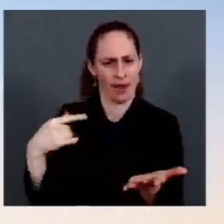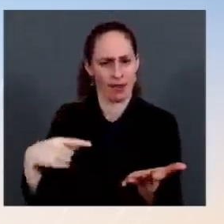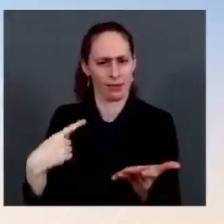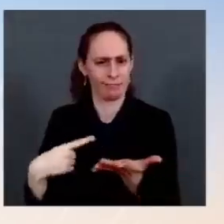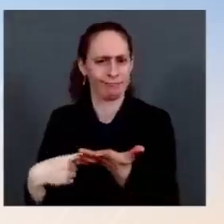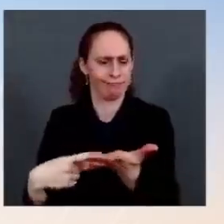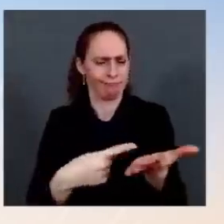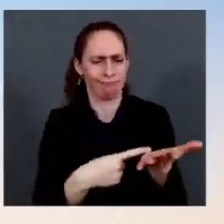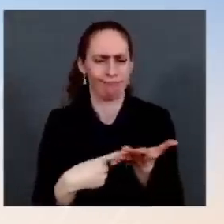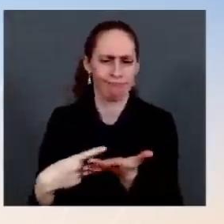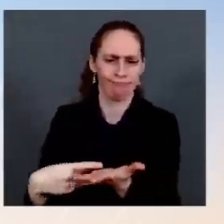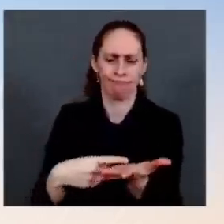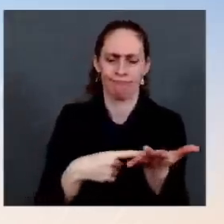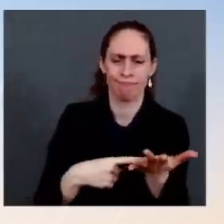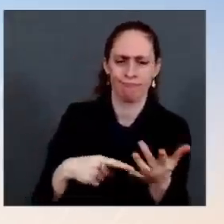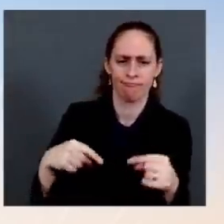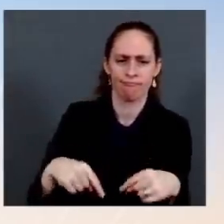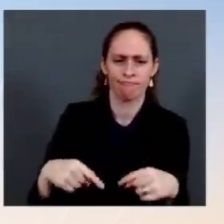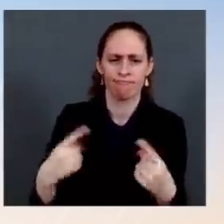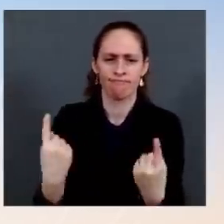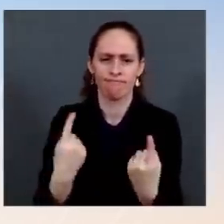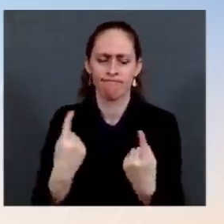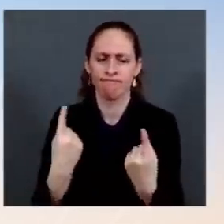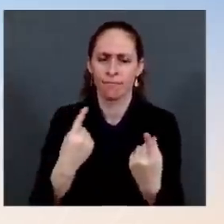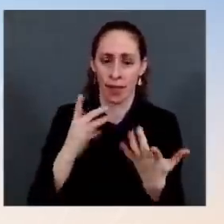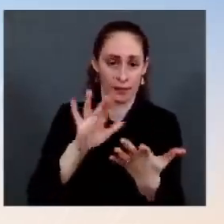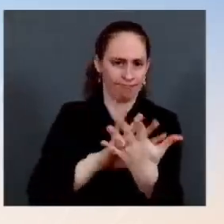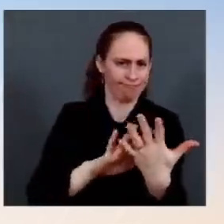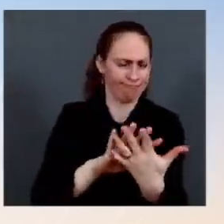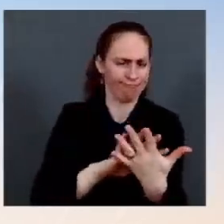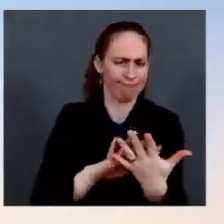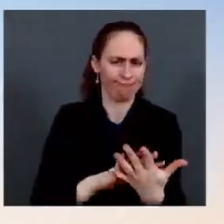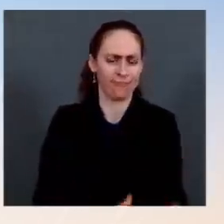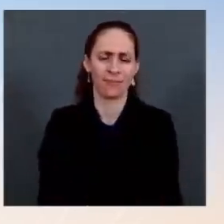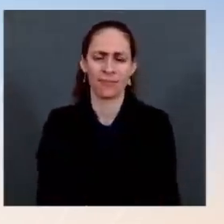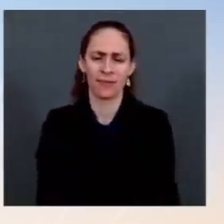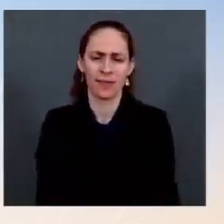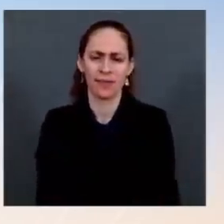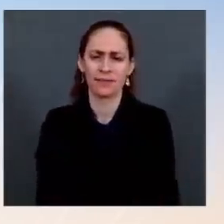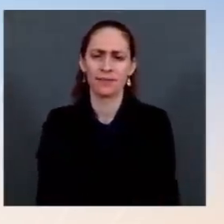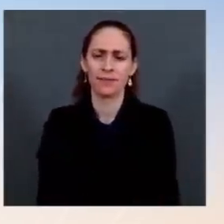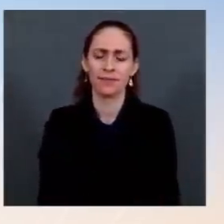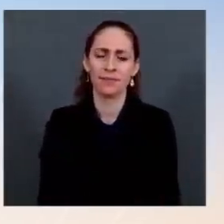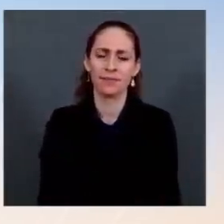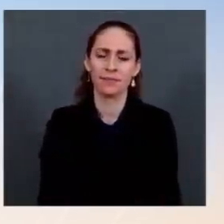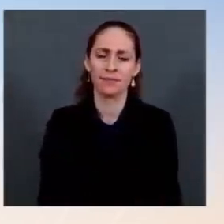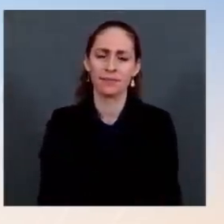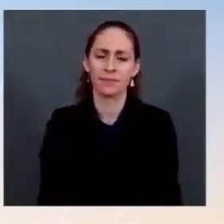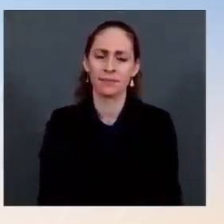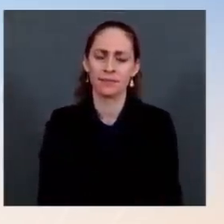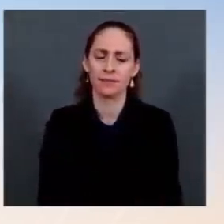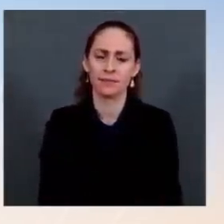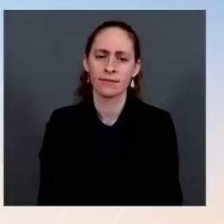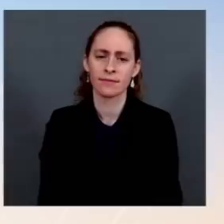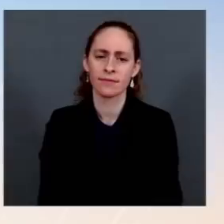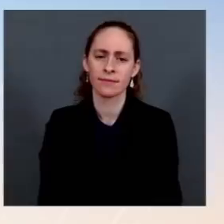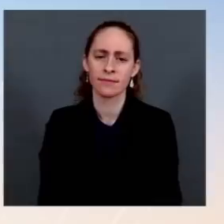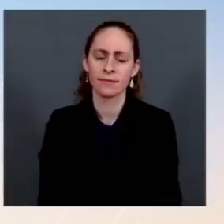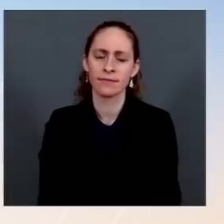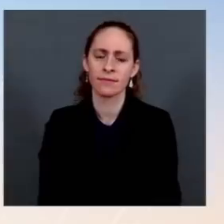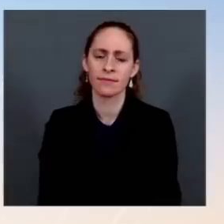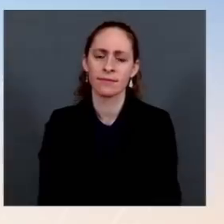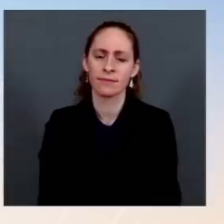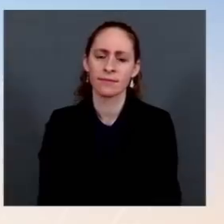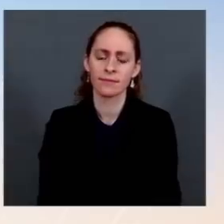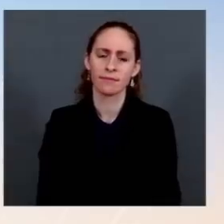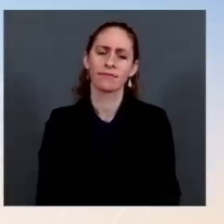So, as I noted yesterday, but let me give you an update on what's happening today. We are continuing to consult closely with our European allies and partners to determine the